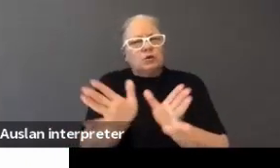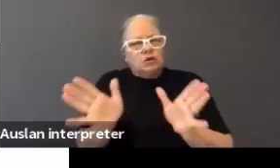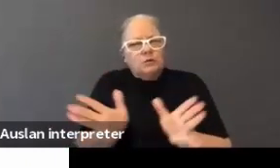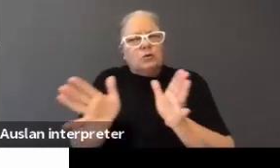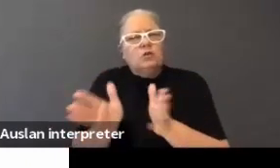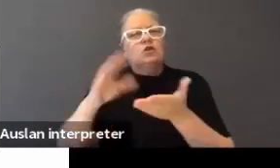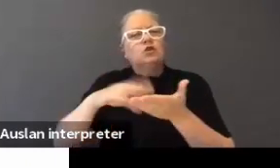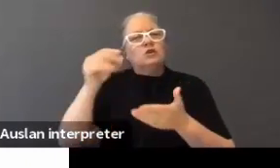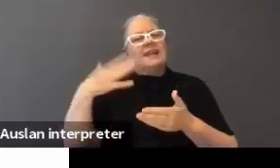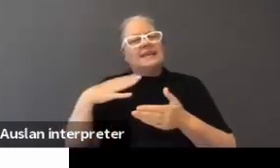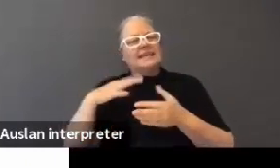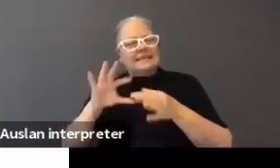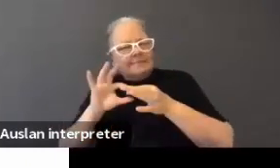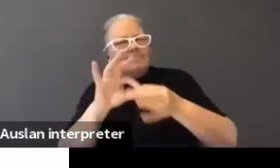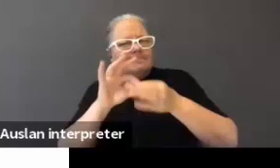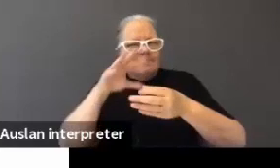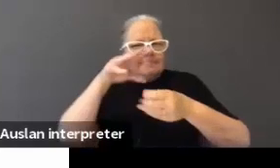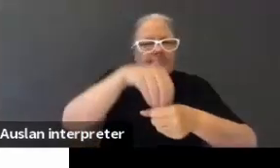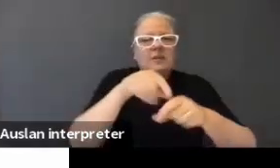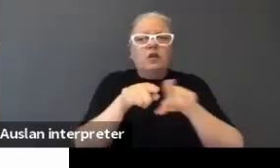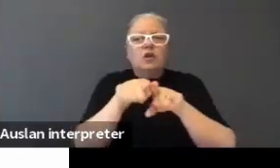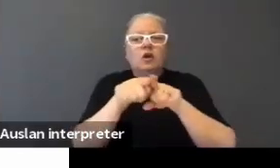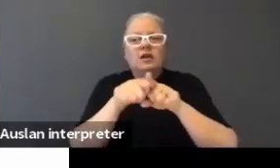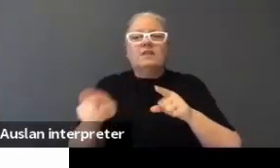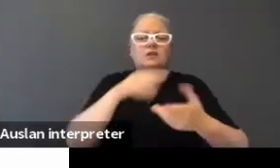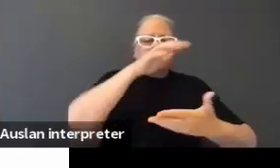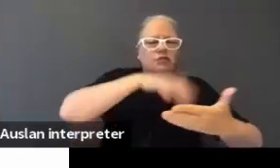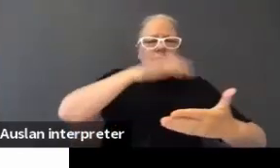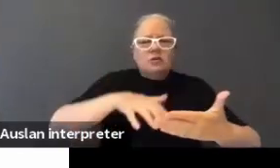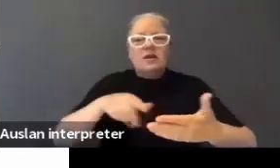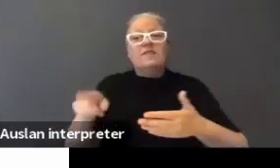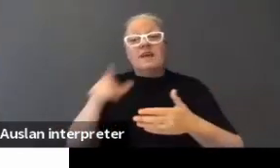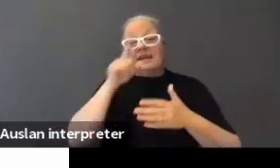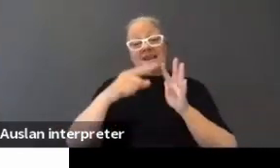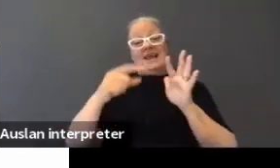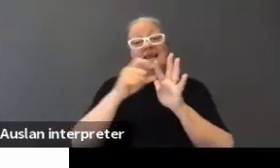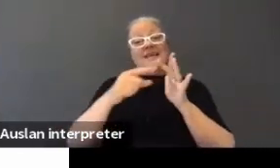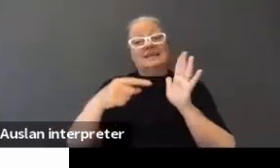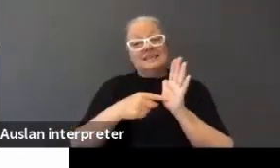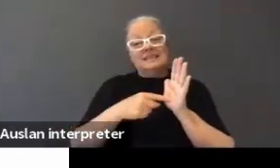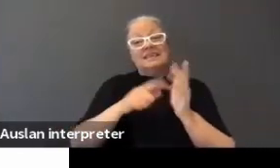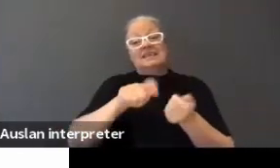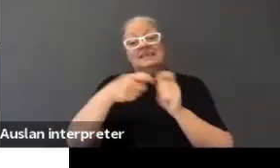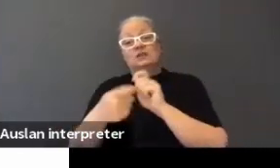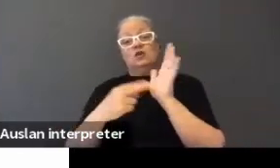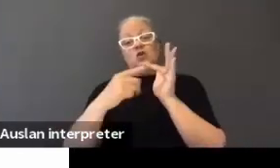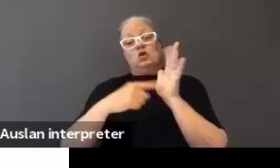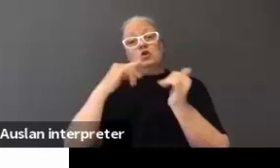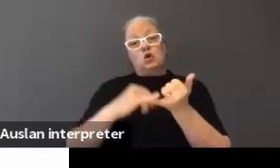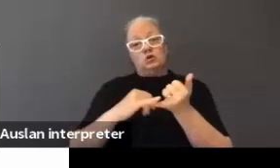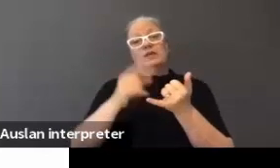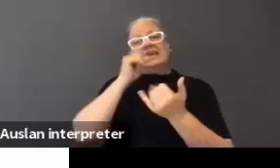engaged with the learning. Okay? And the transcripts and having them edit the transcripts into notes that will work for them